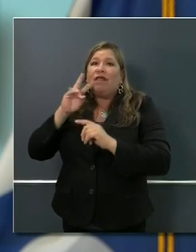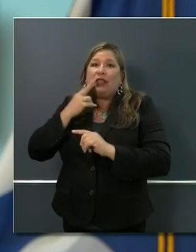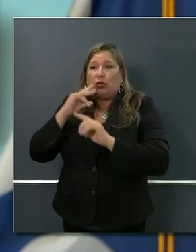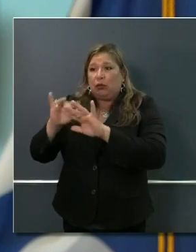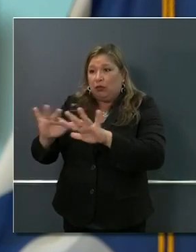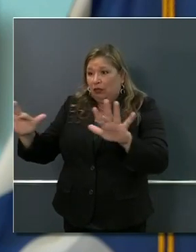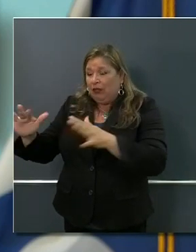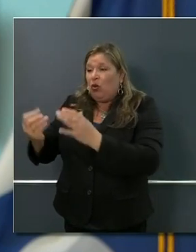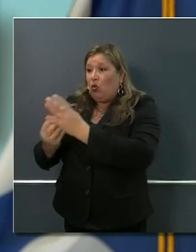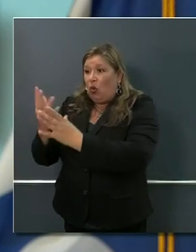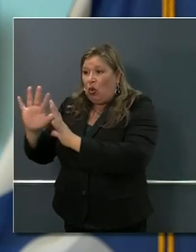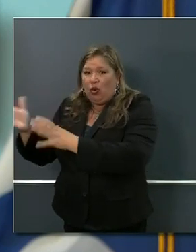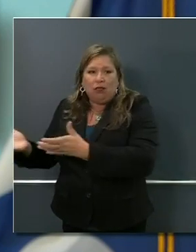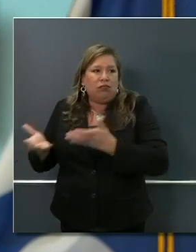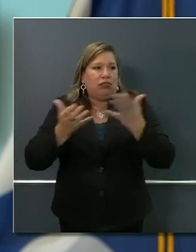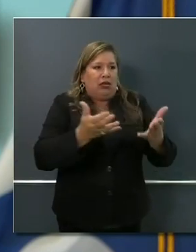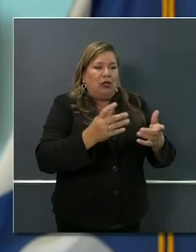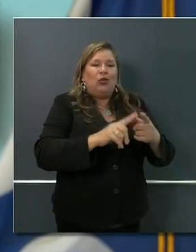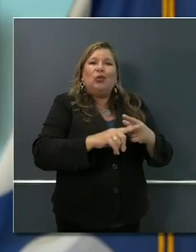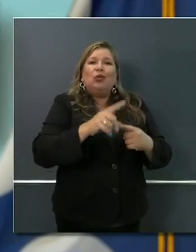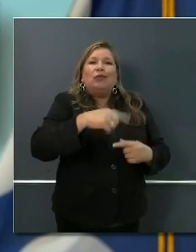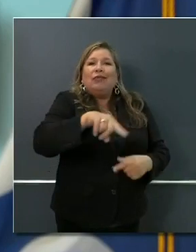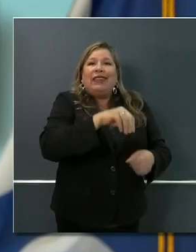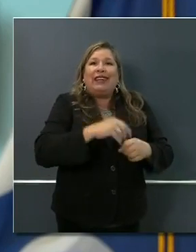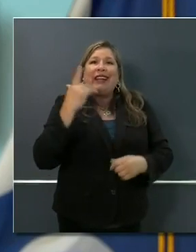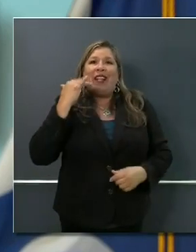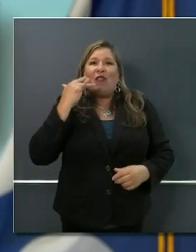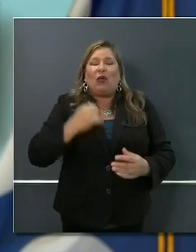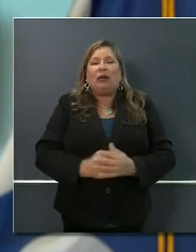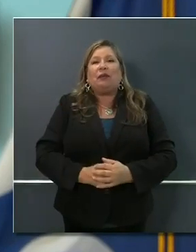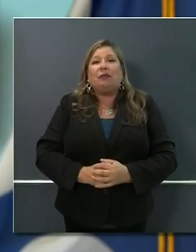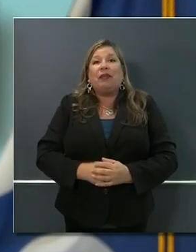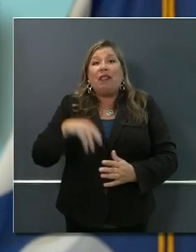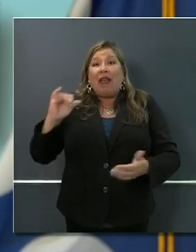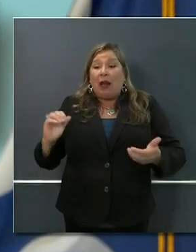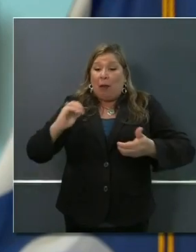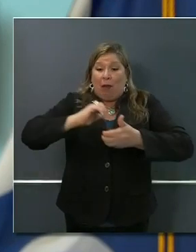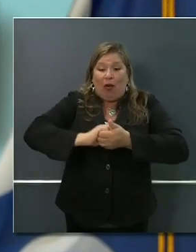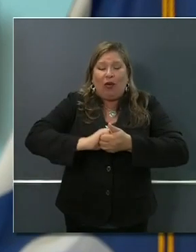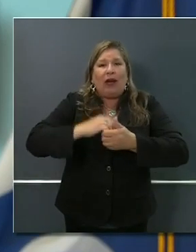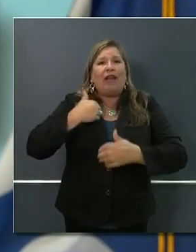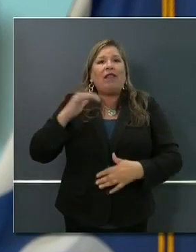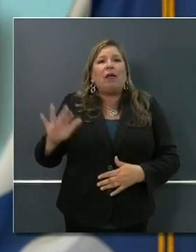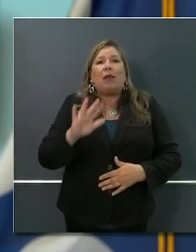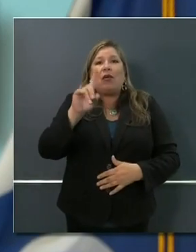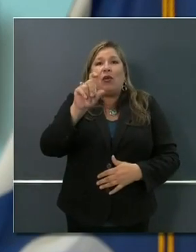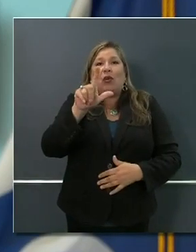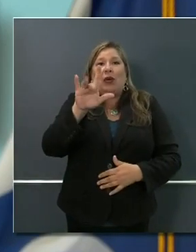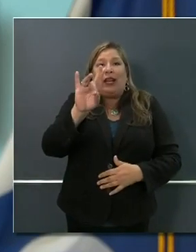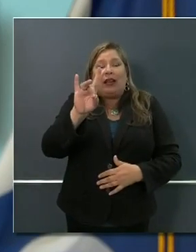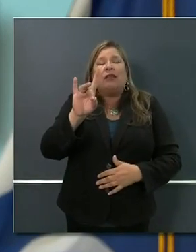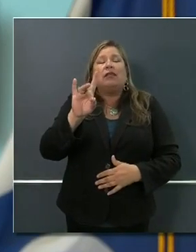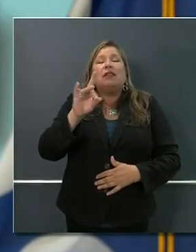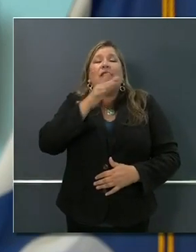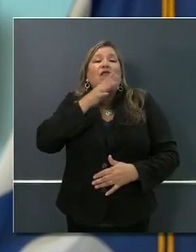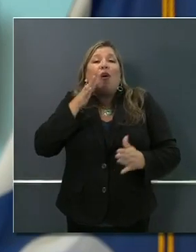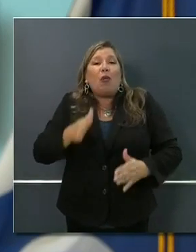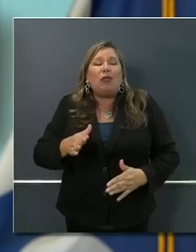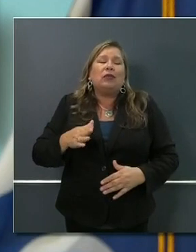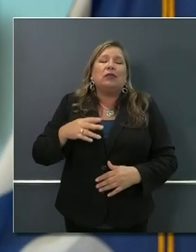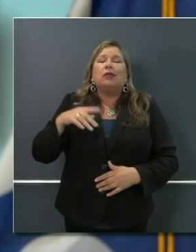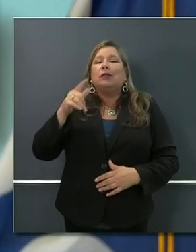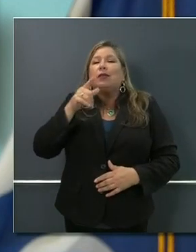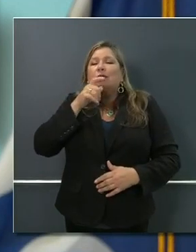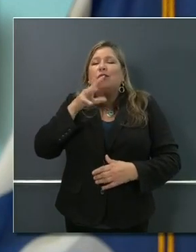California. The partnership currently has about 128 farmers and ranchers, providing food